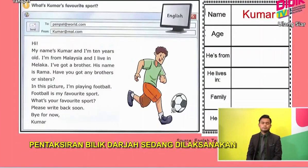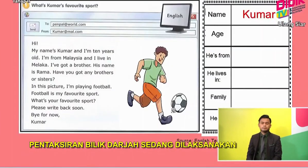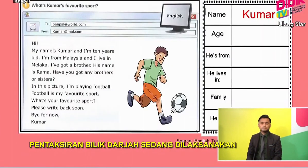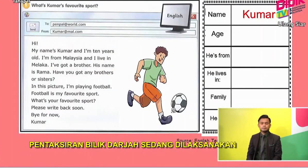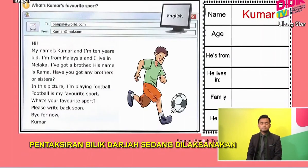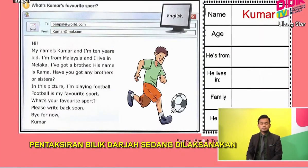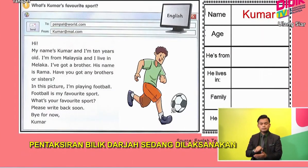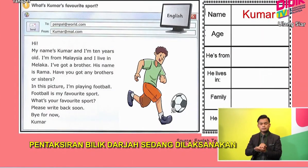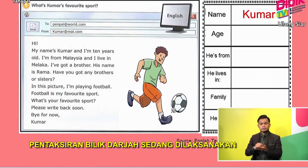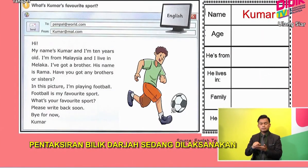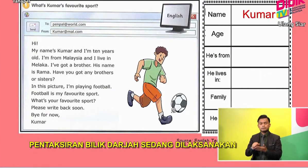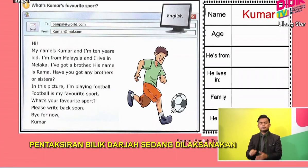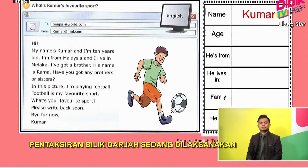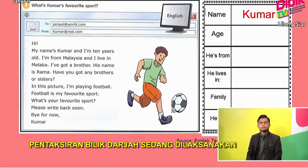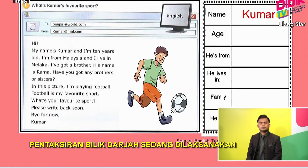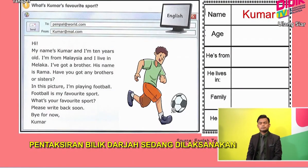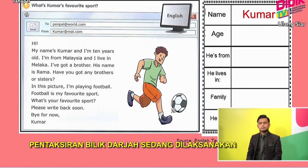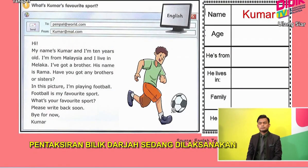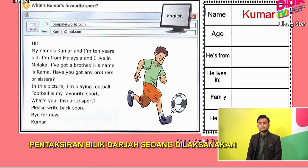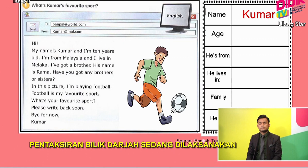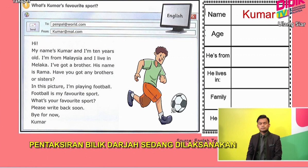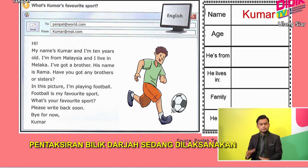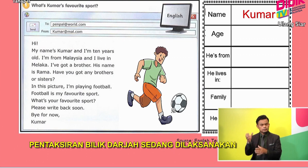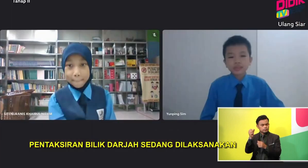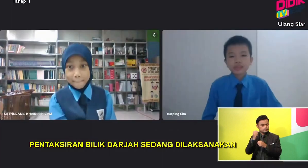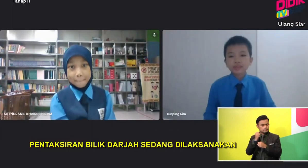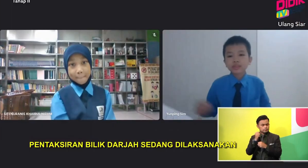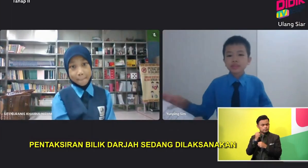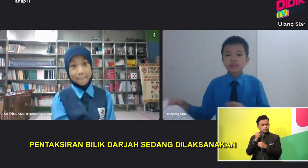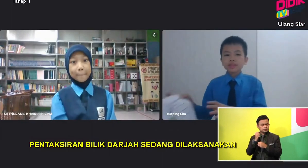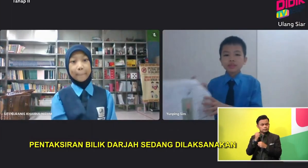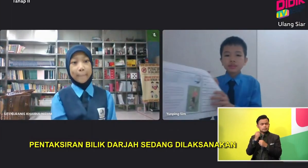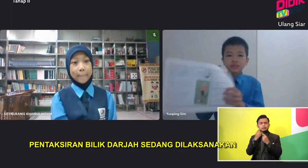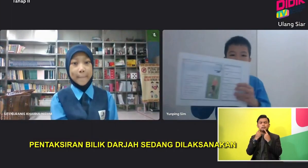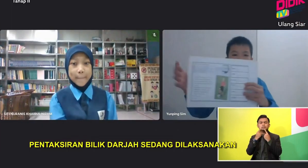Are You Getting The Correct Answer Show Me